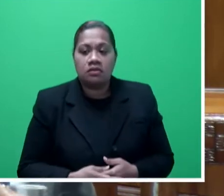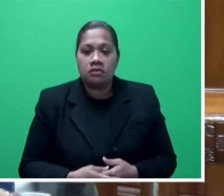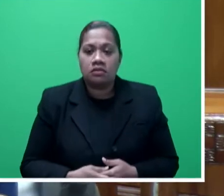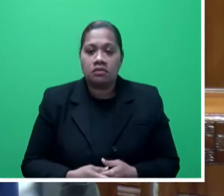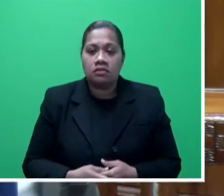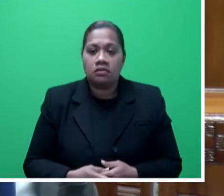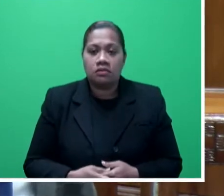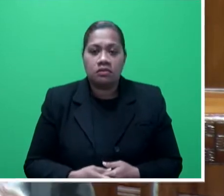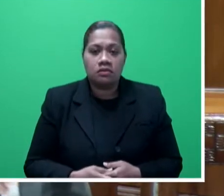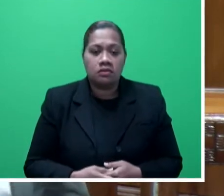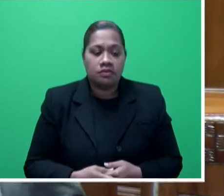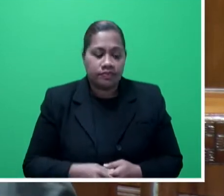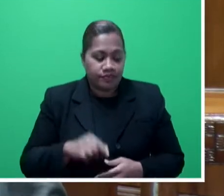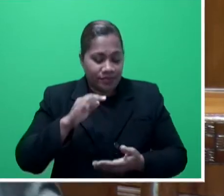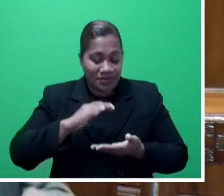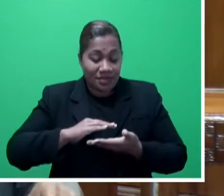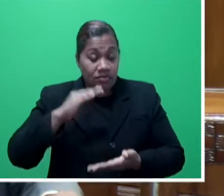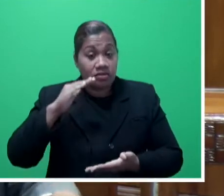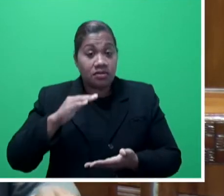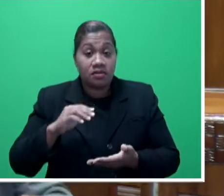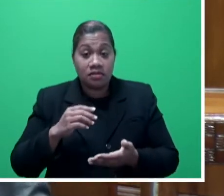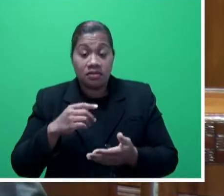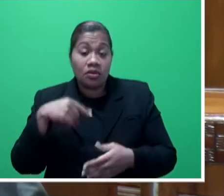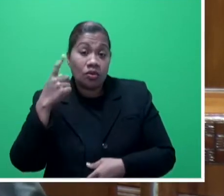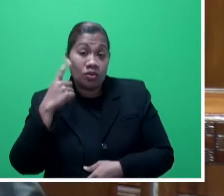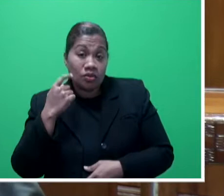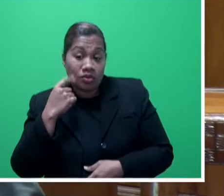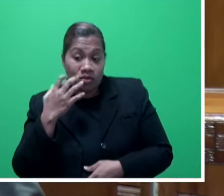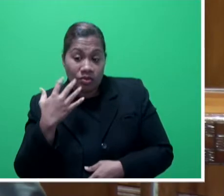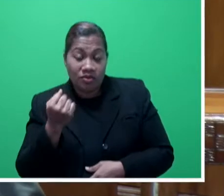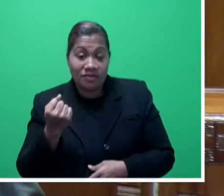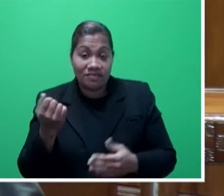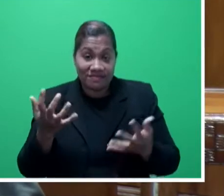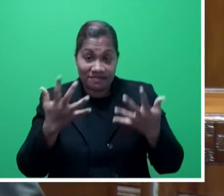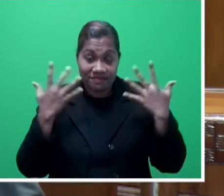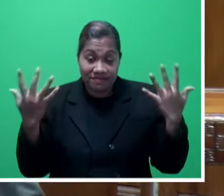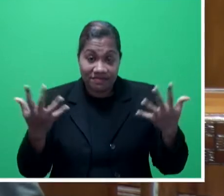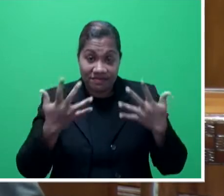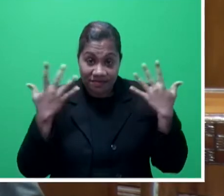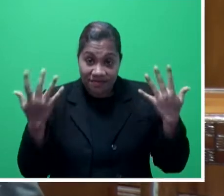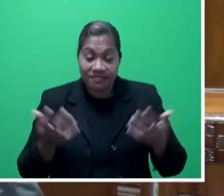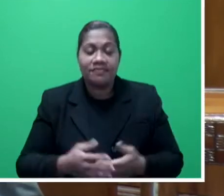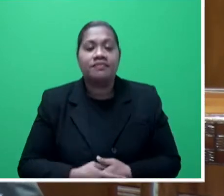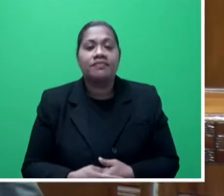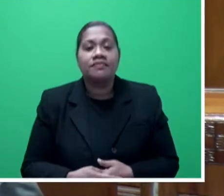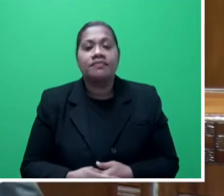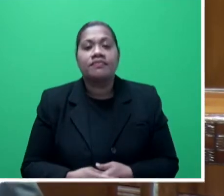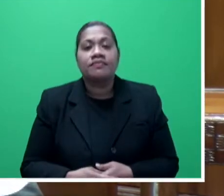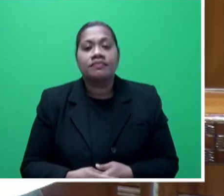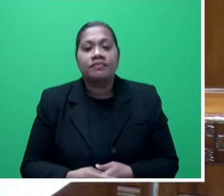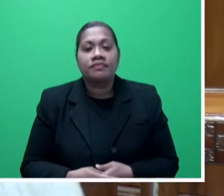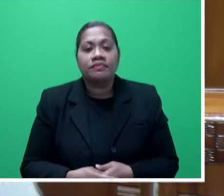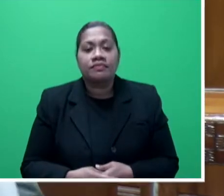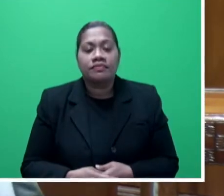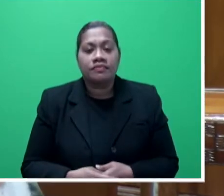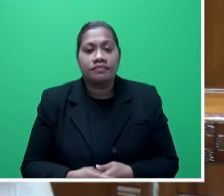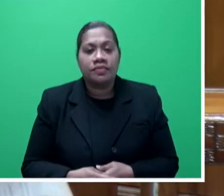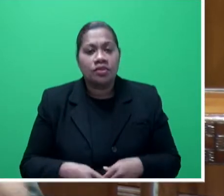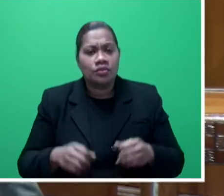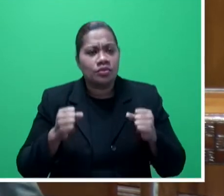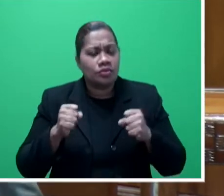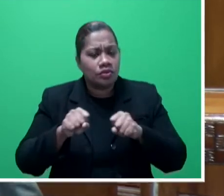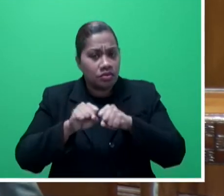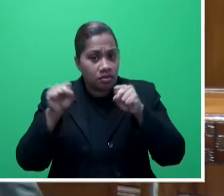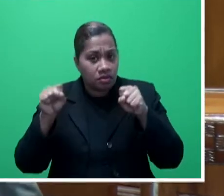it increases the amount of water that evaporates into the air, converging and resulting in strong storm systems and further